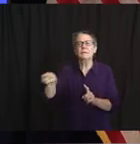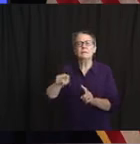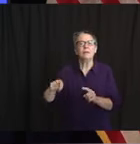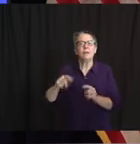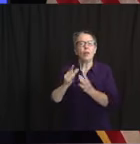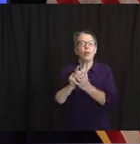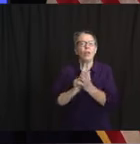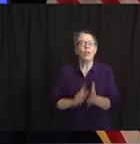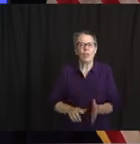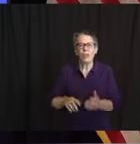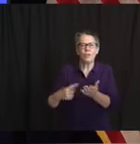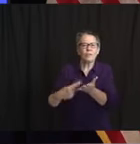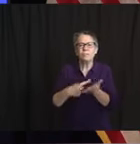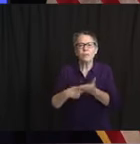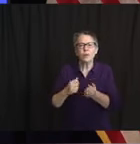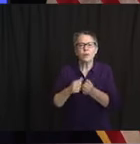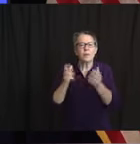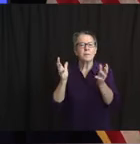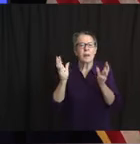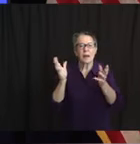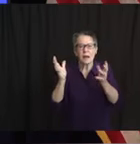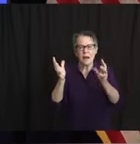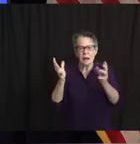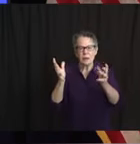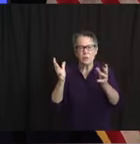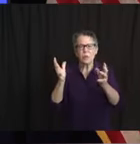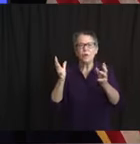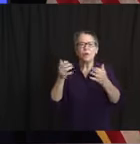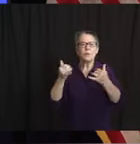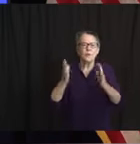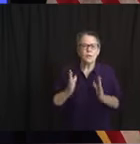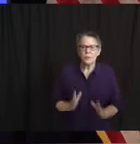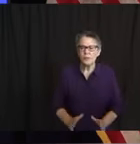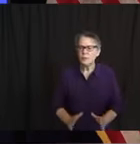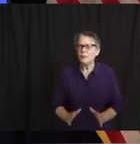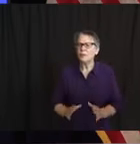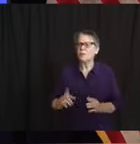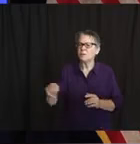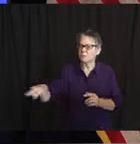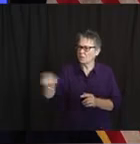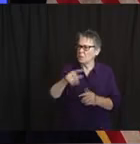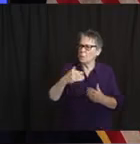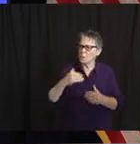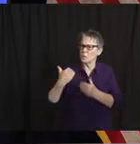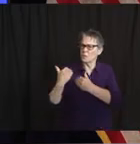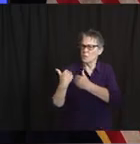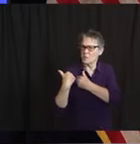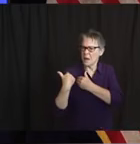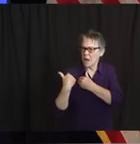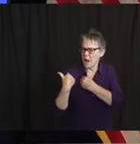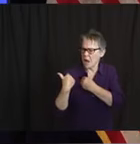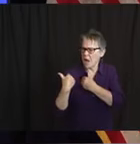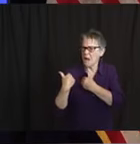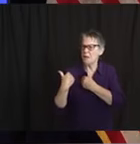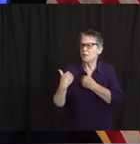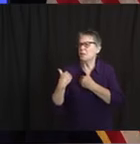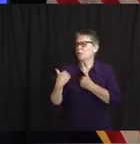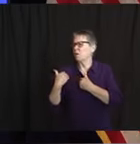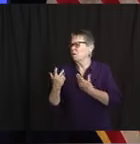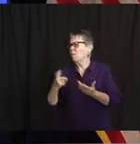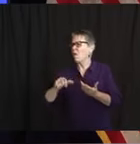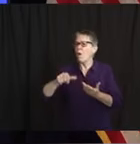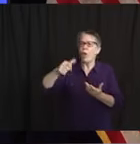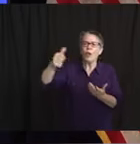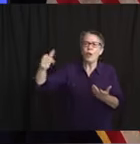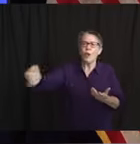and they've been, again, as usual, very responsible. I'm not aware of other – we talk about the pro-reality